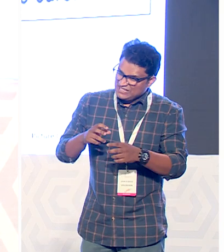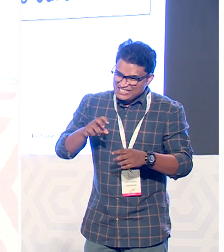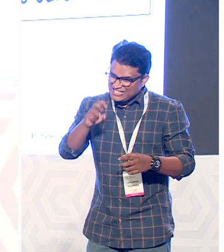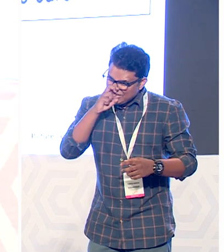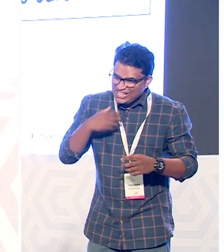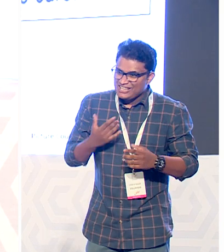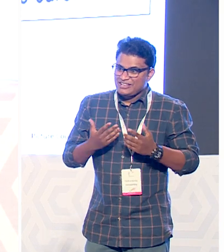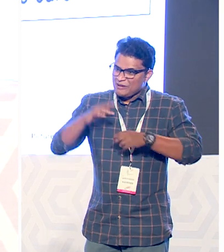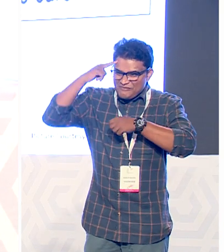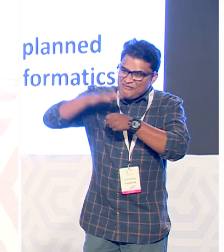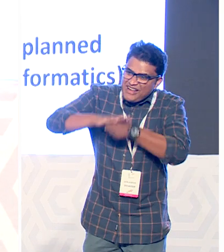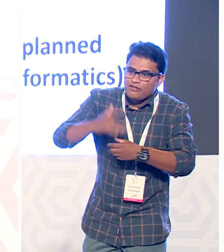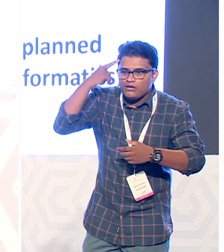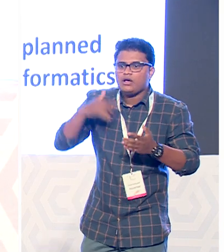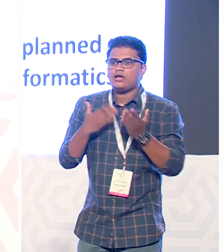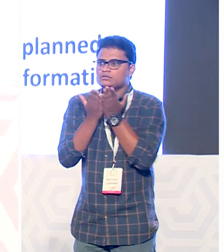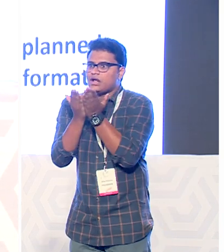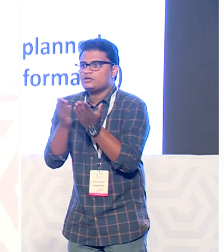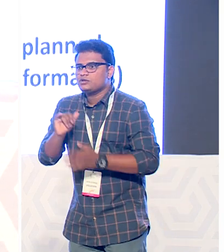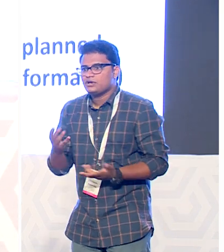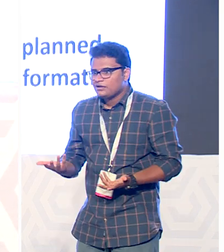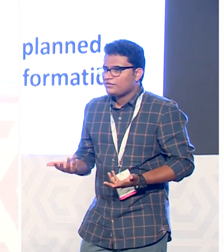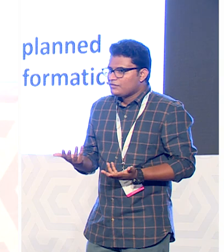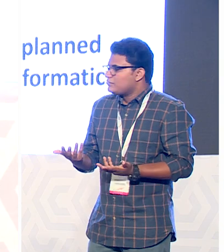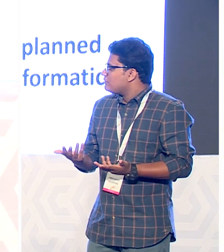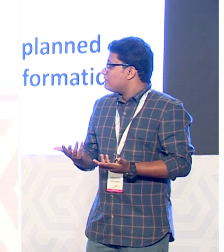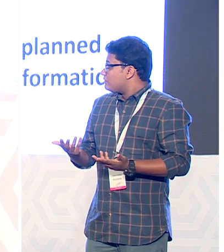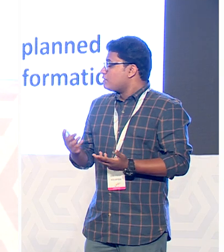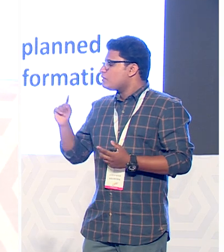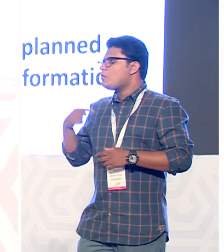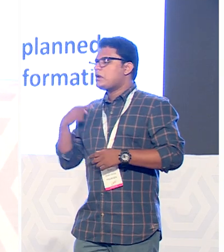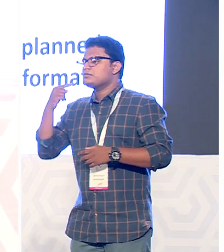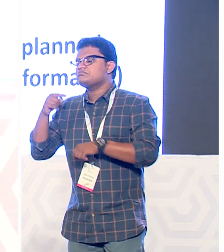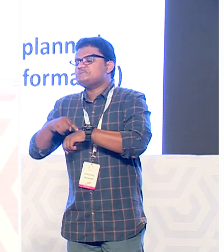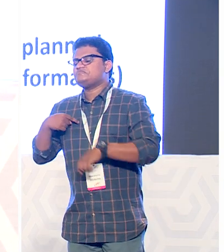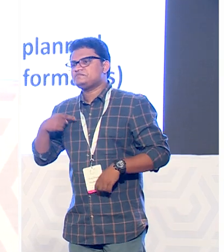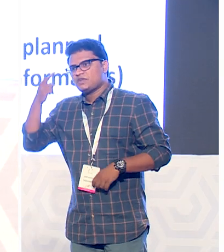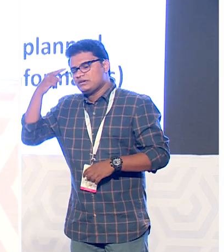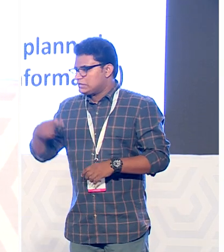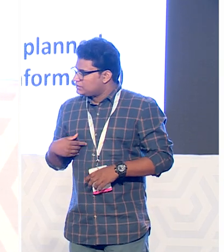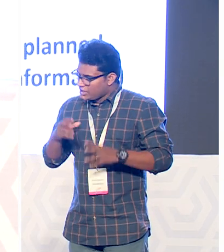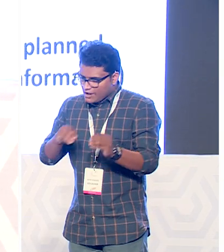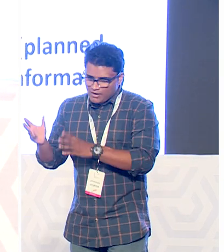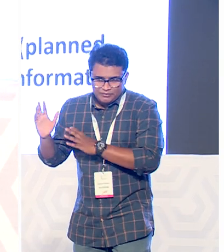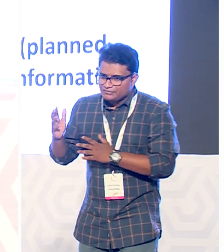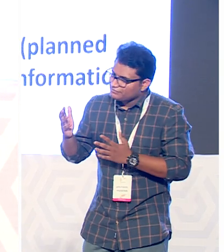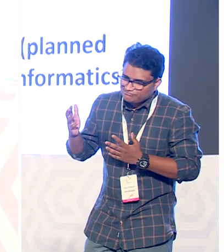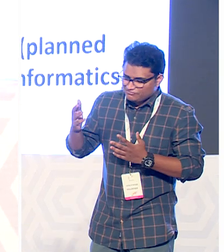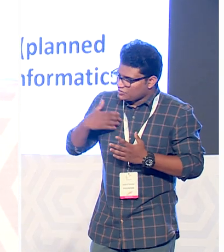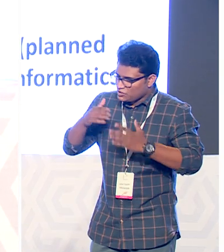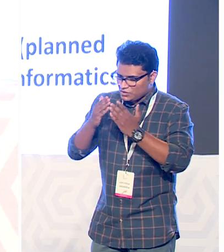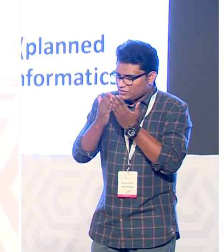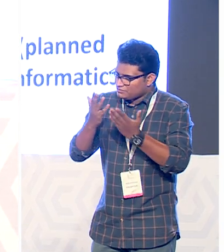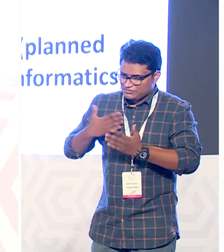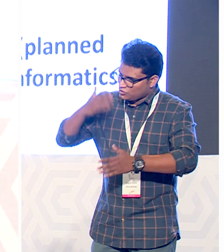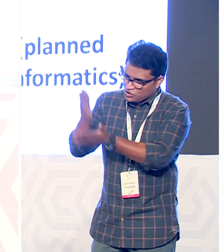on you so at one point I just wanted to quit schooling stop stop